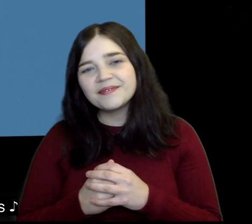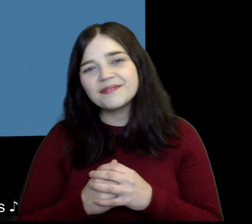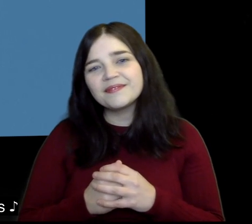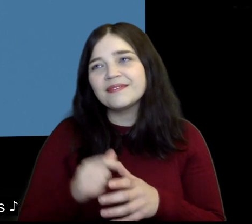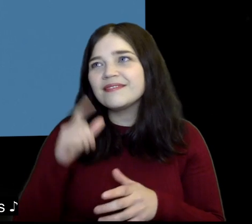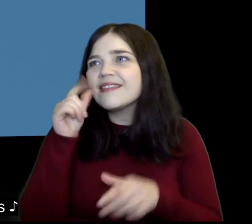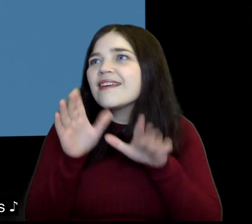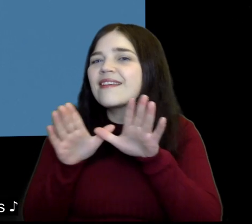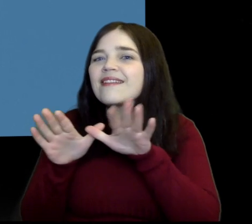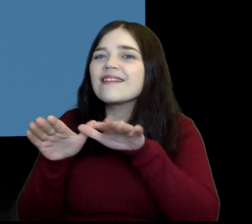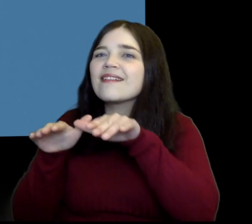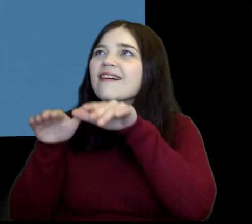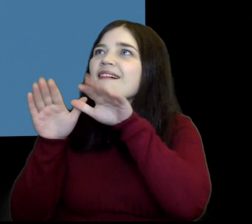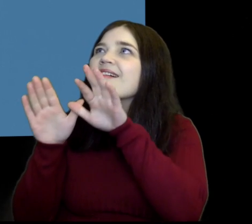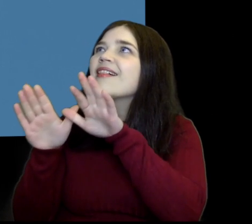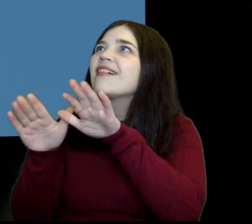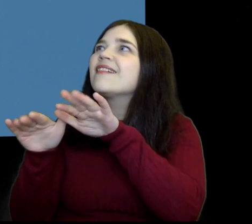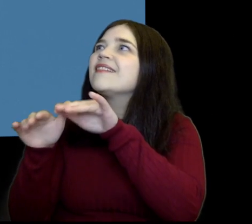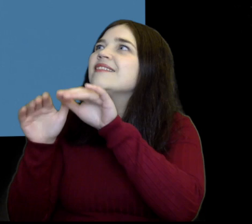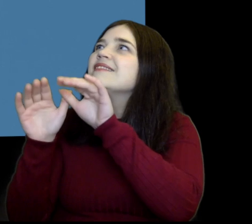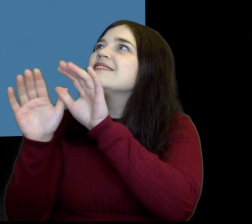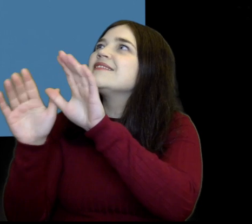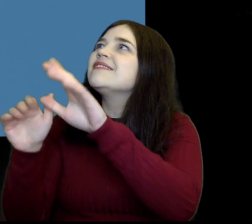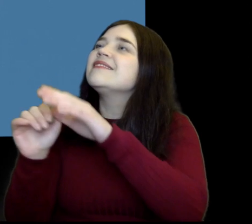Like eagles